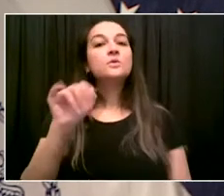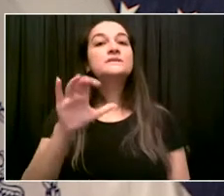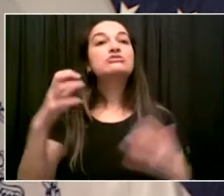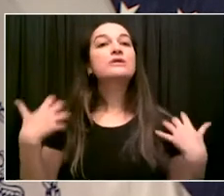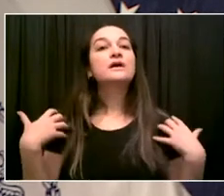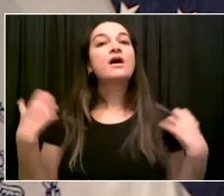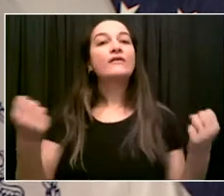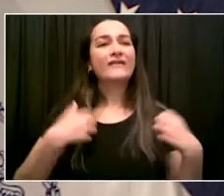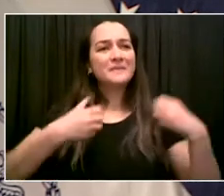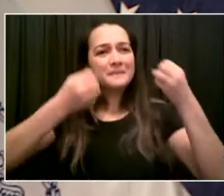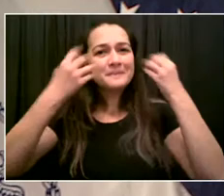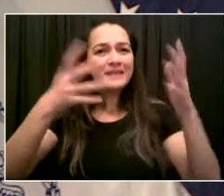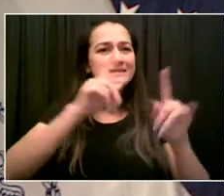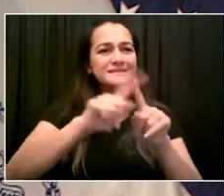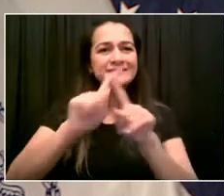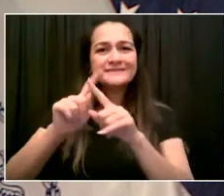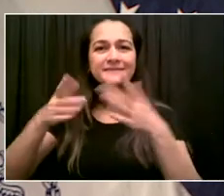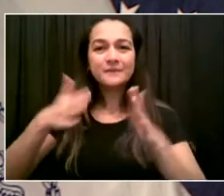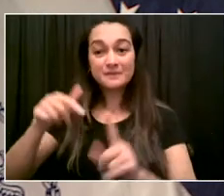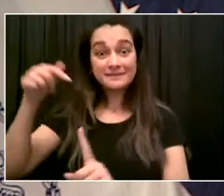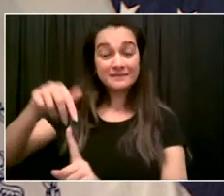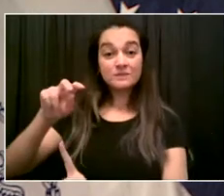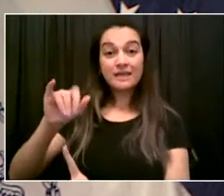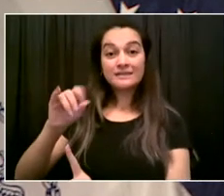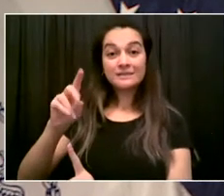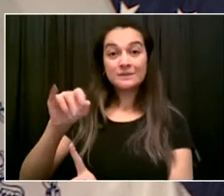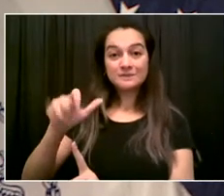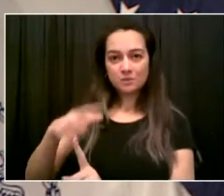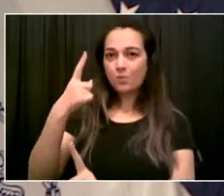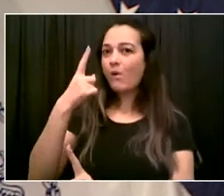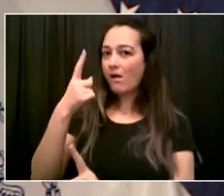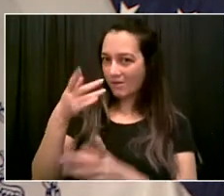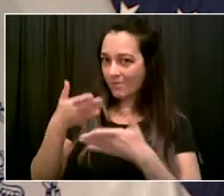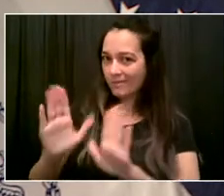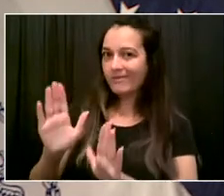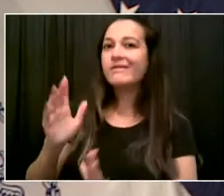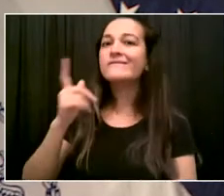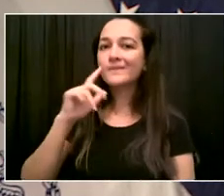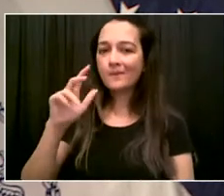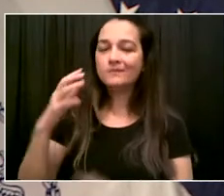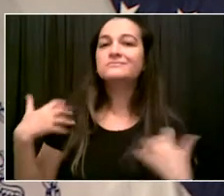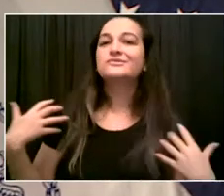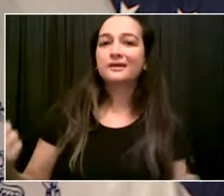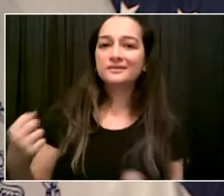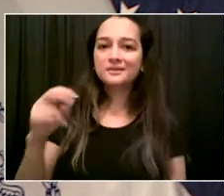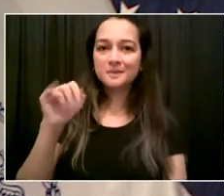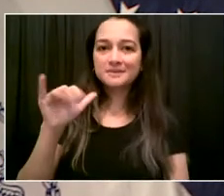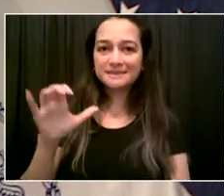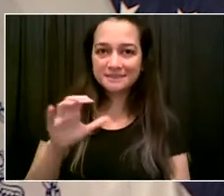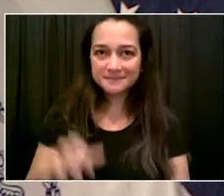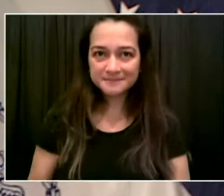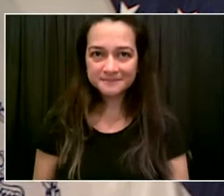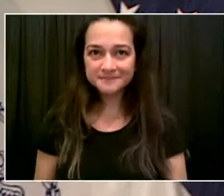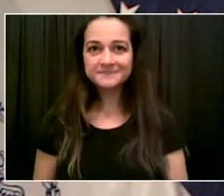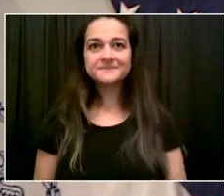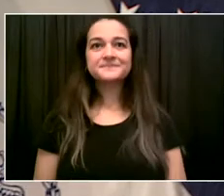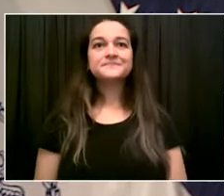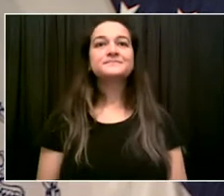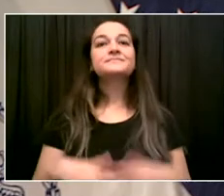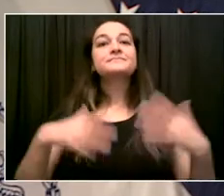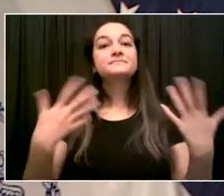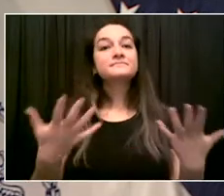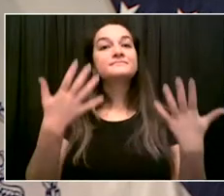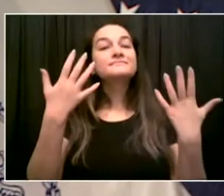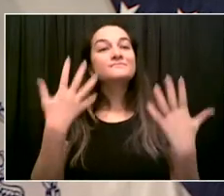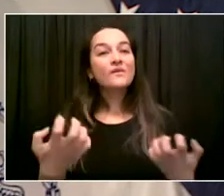us. In New York City, that means arts and culture. You cannot have New York City back fully without arts and culture strong. It is who we are.